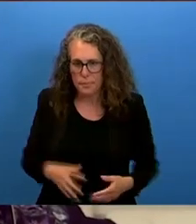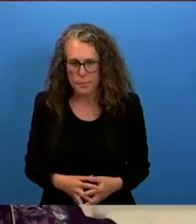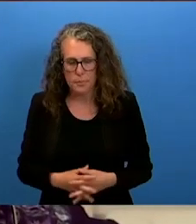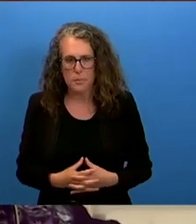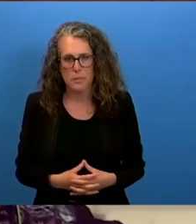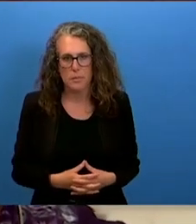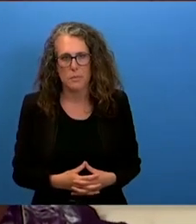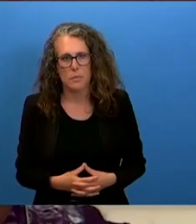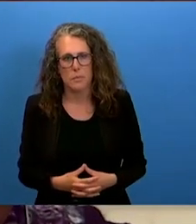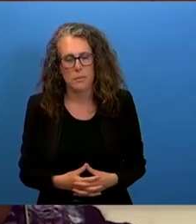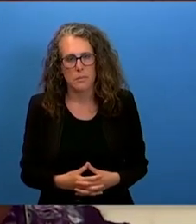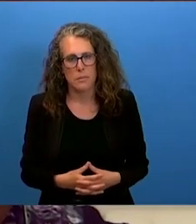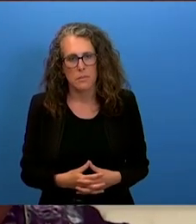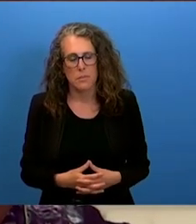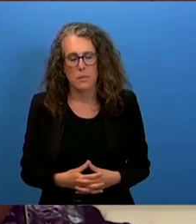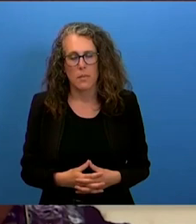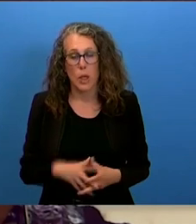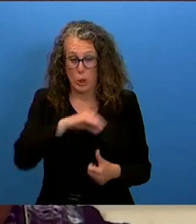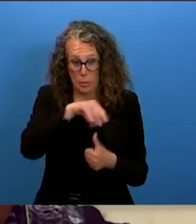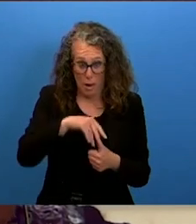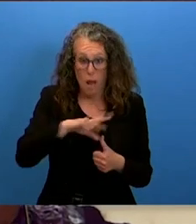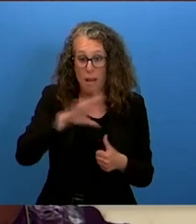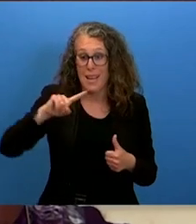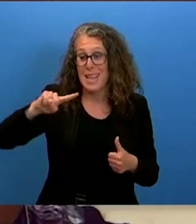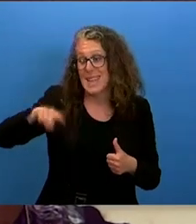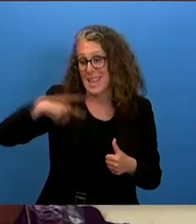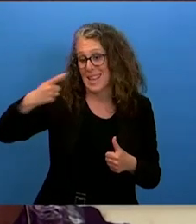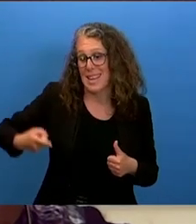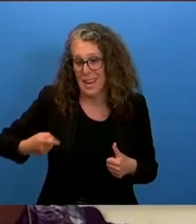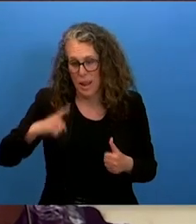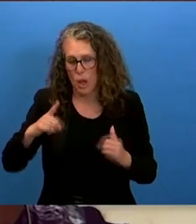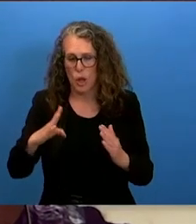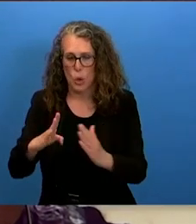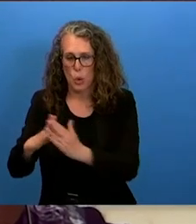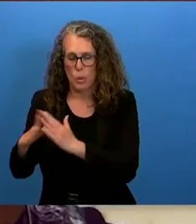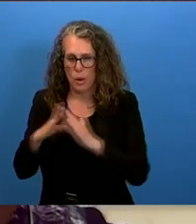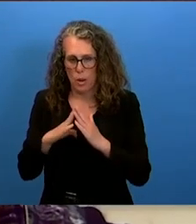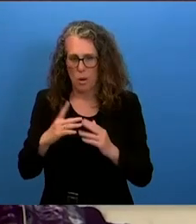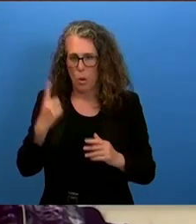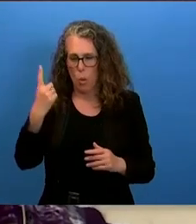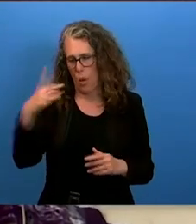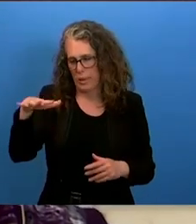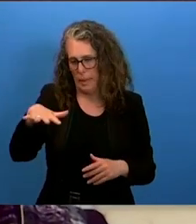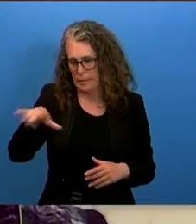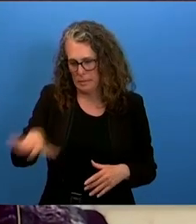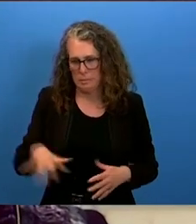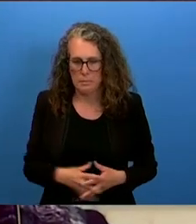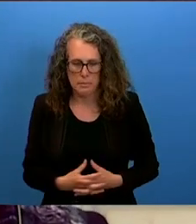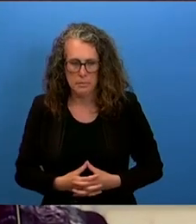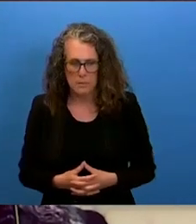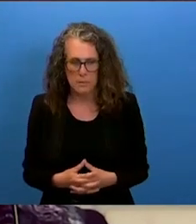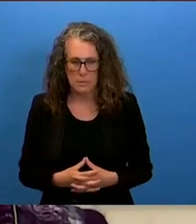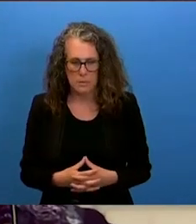hamian followed by the speaker of community that indiana cabildo jirua so now